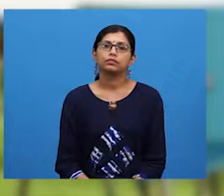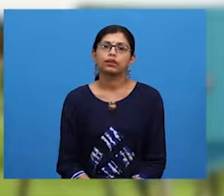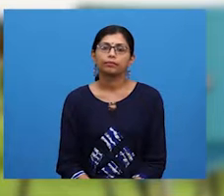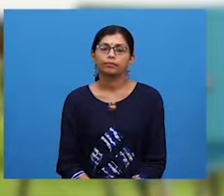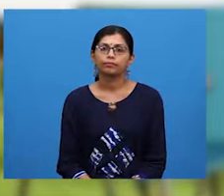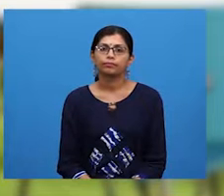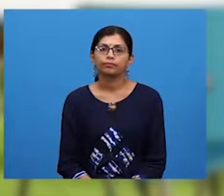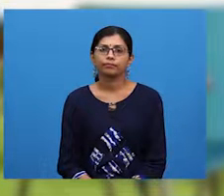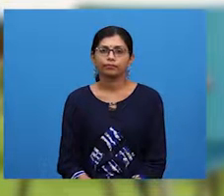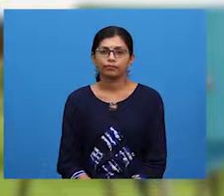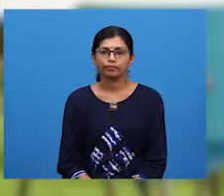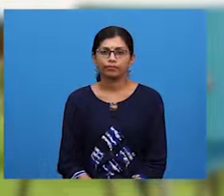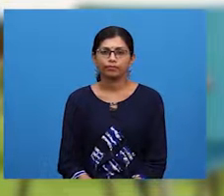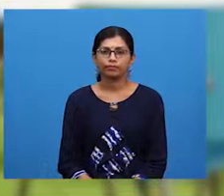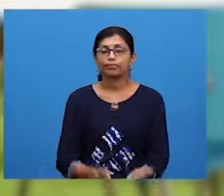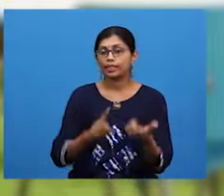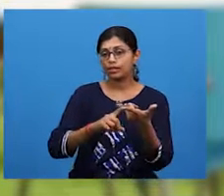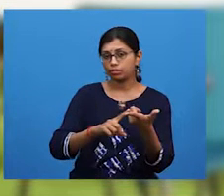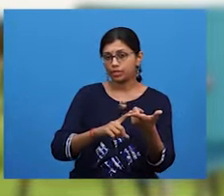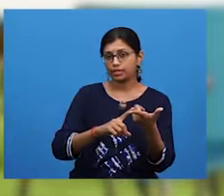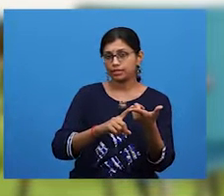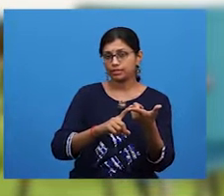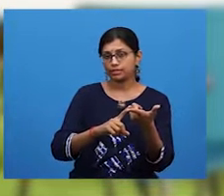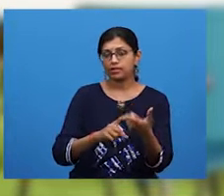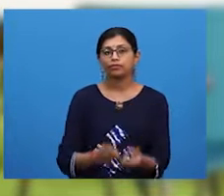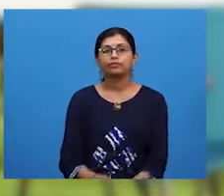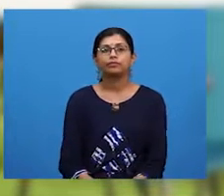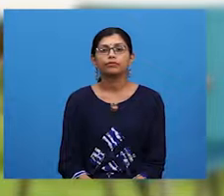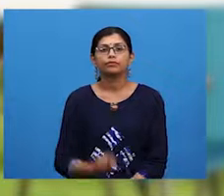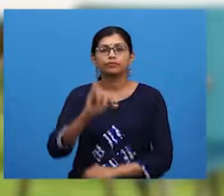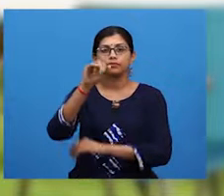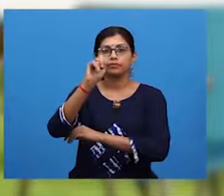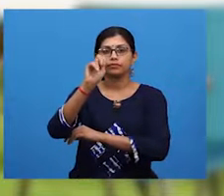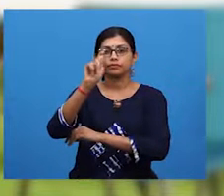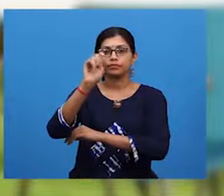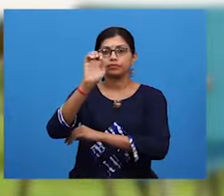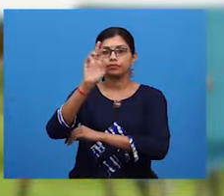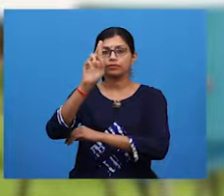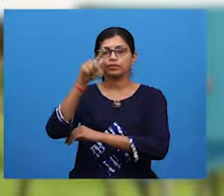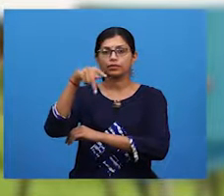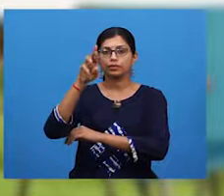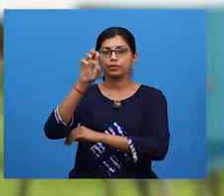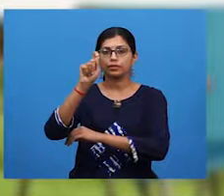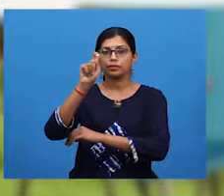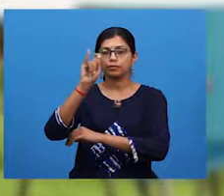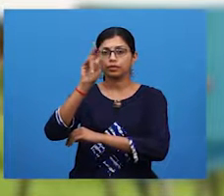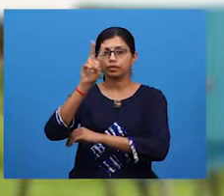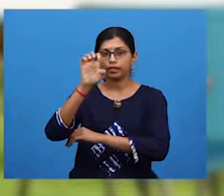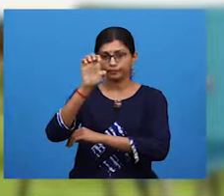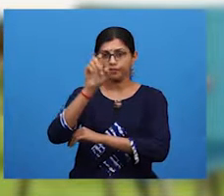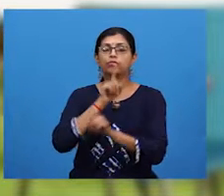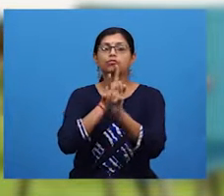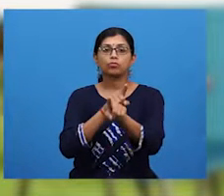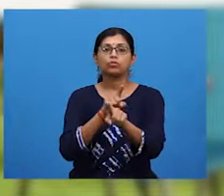The next type is called the interpretive or reflective response.